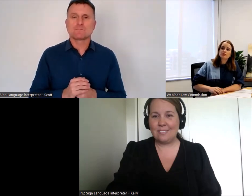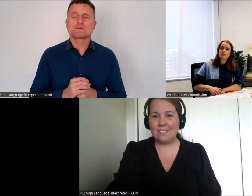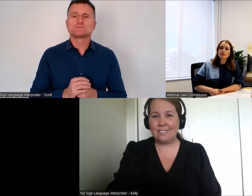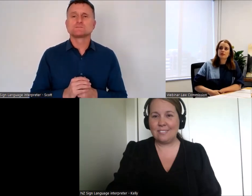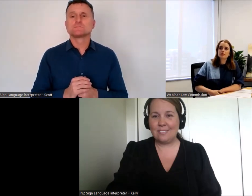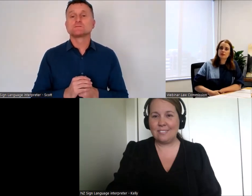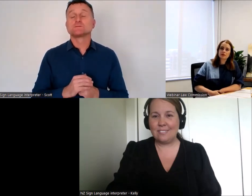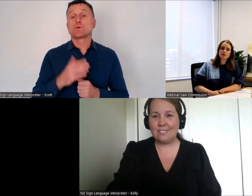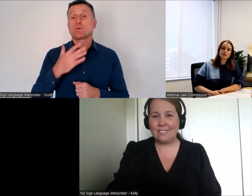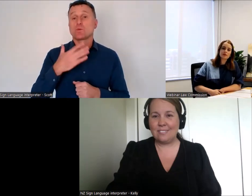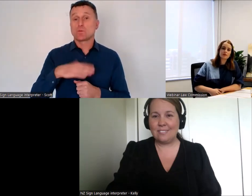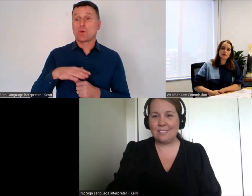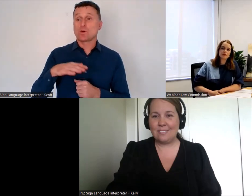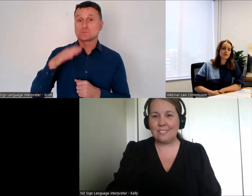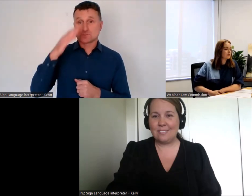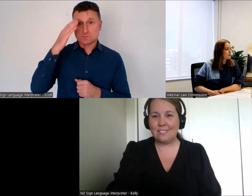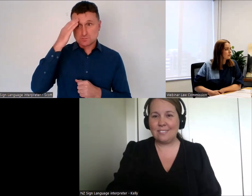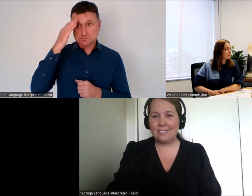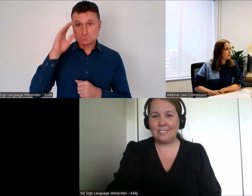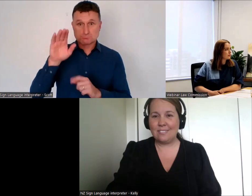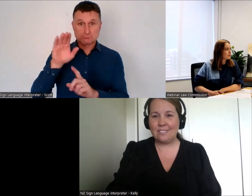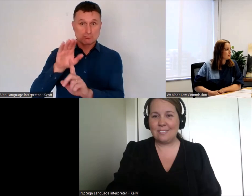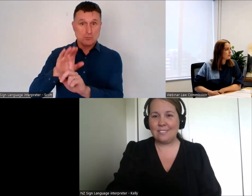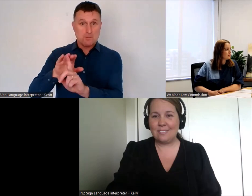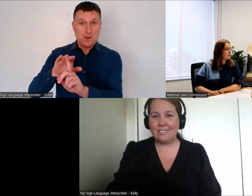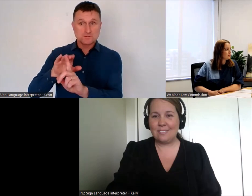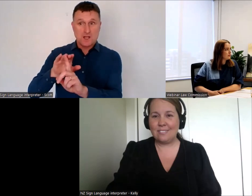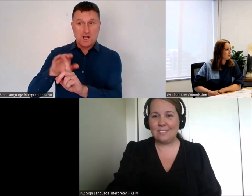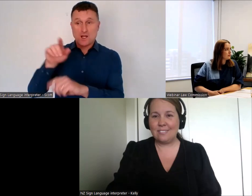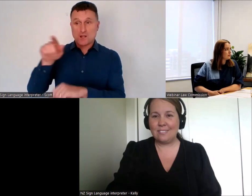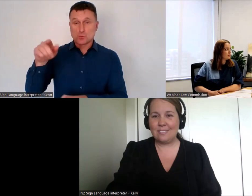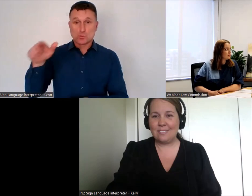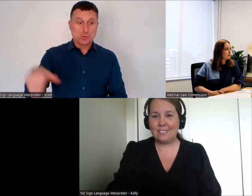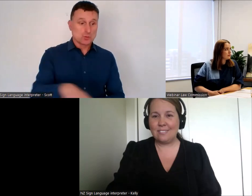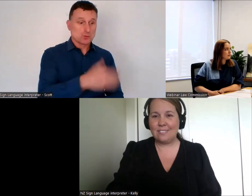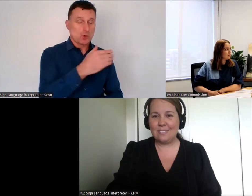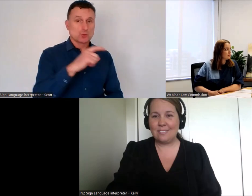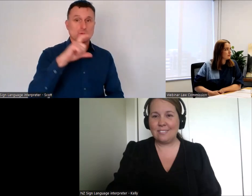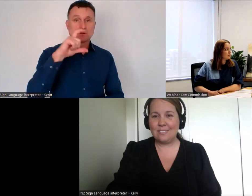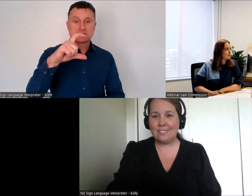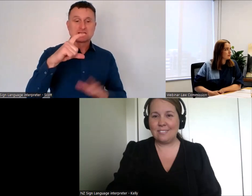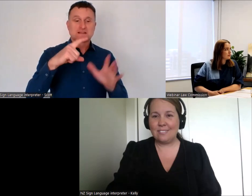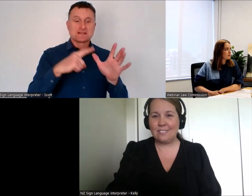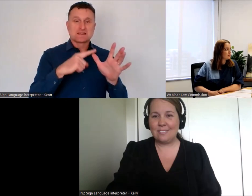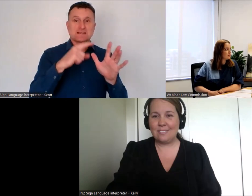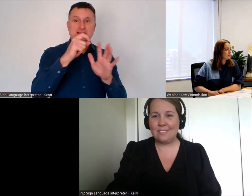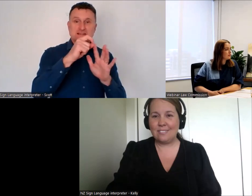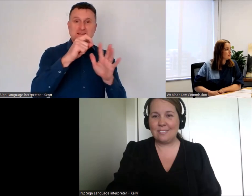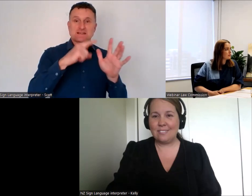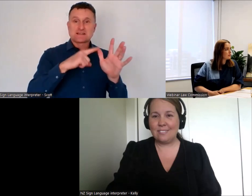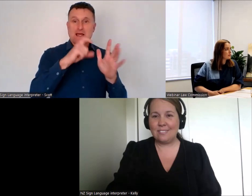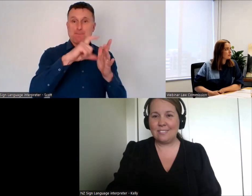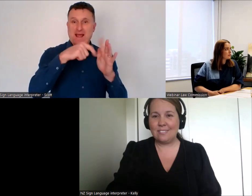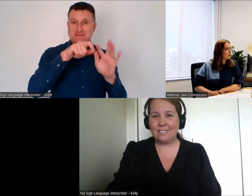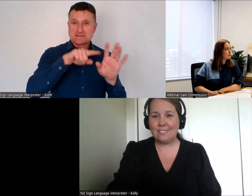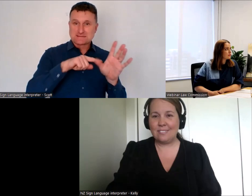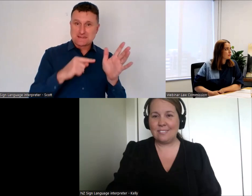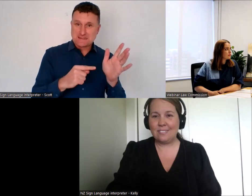reminder that you can go to capacity.lawcomm.govt.nz